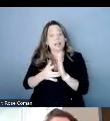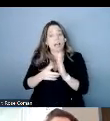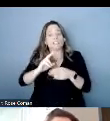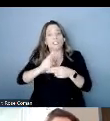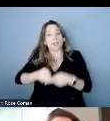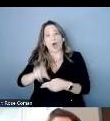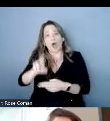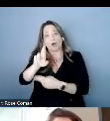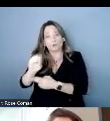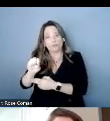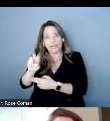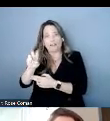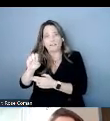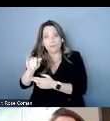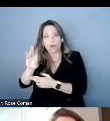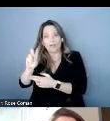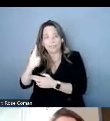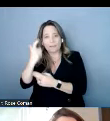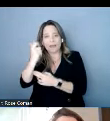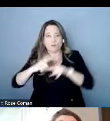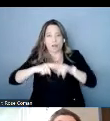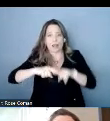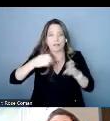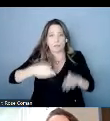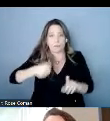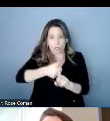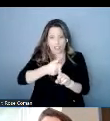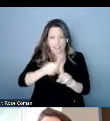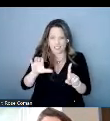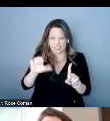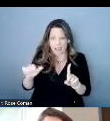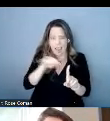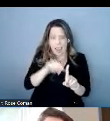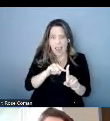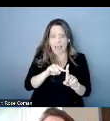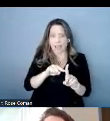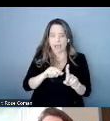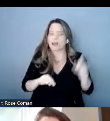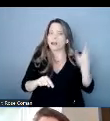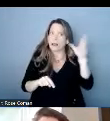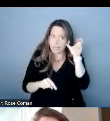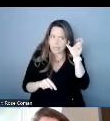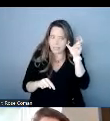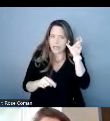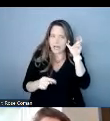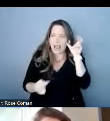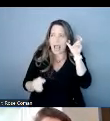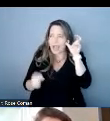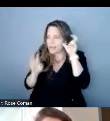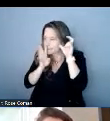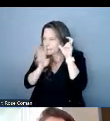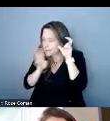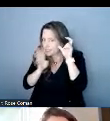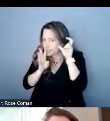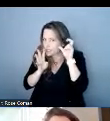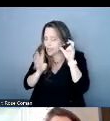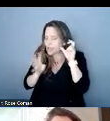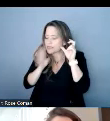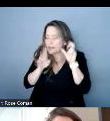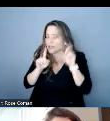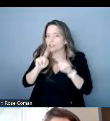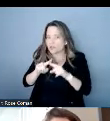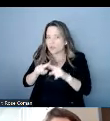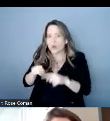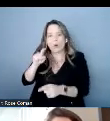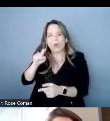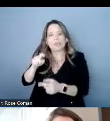relies on a human ca who literally revoices what they hear into voice recognition software the ca